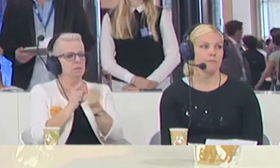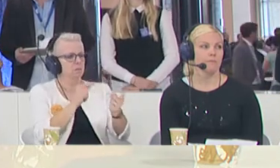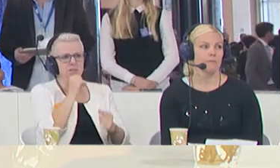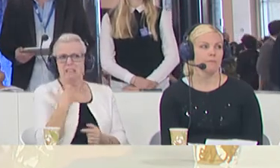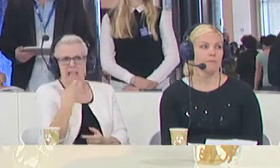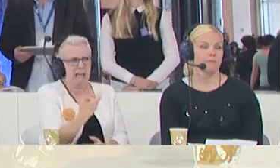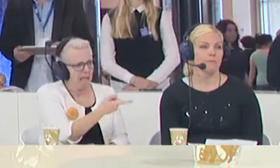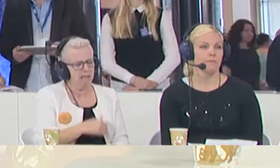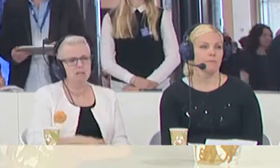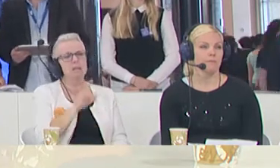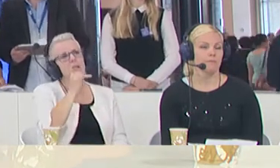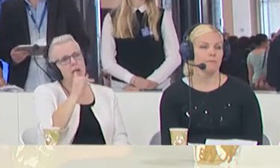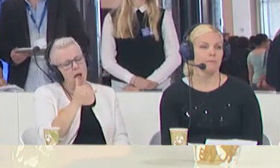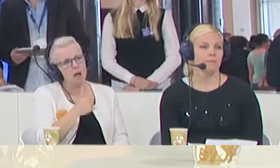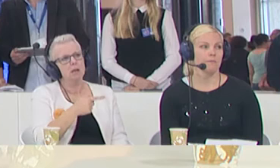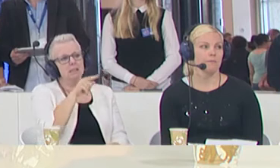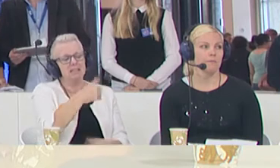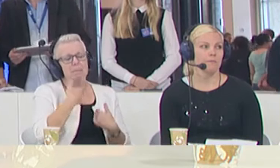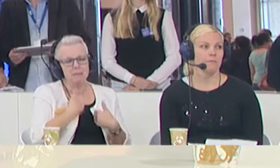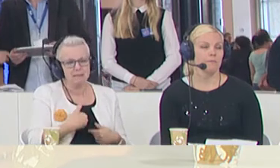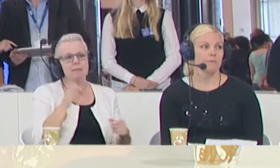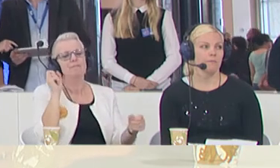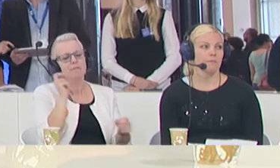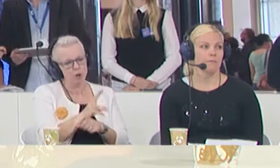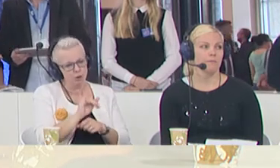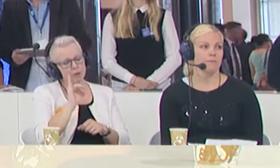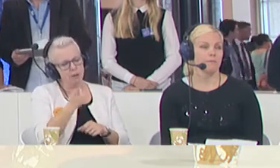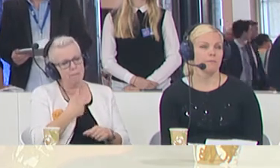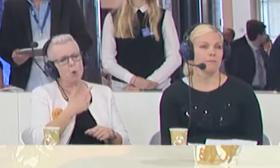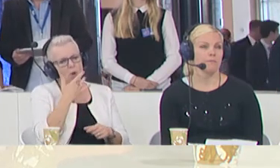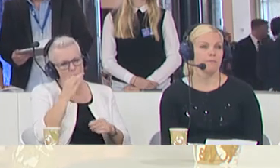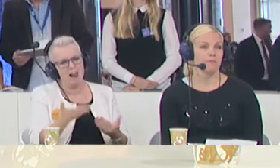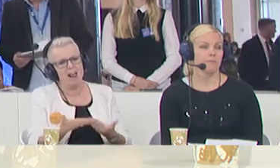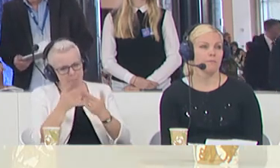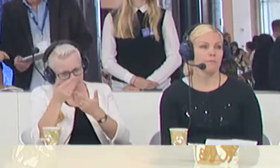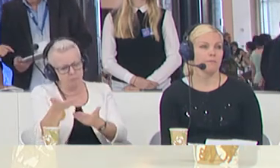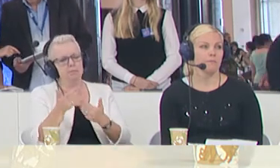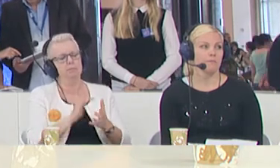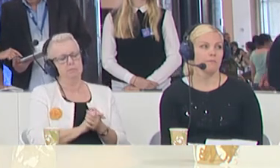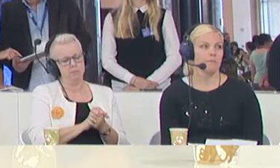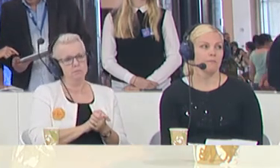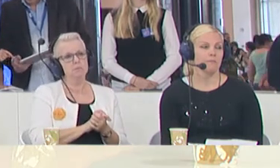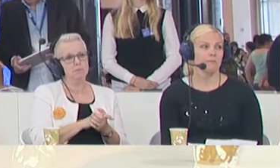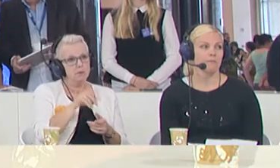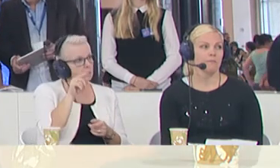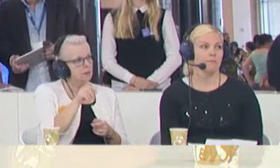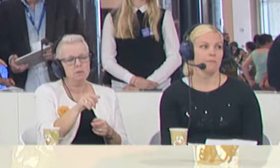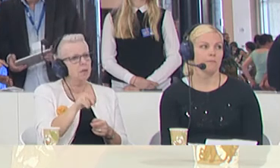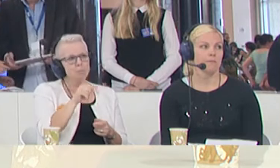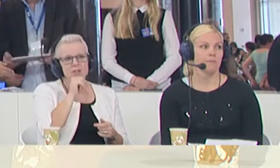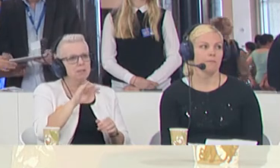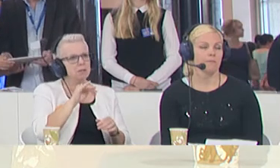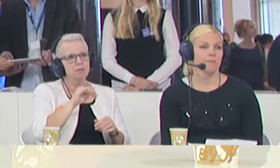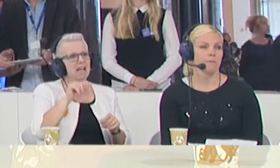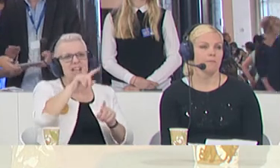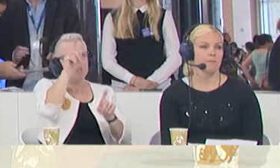at all, but who are saying, yes, indeed, those people are fleeing and we want to help. That is, I think, that shouldn't be questioned because that